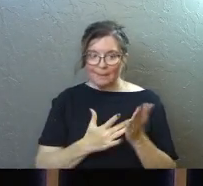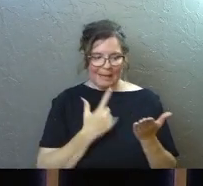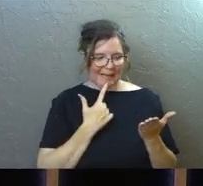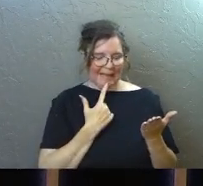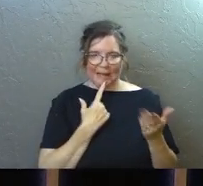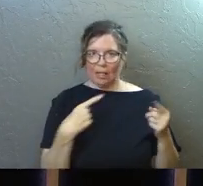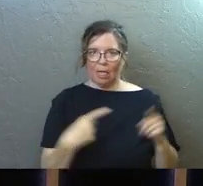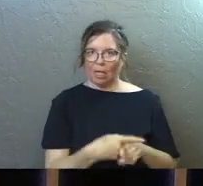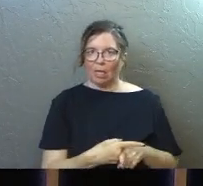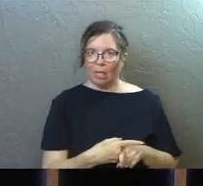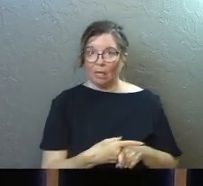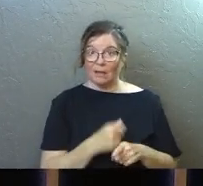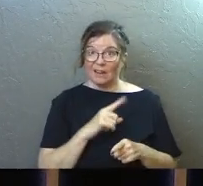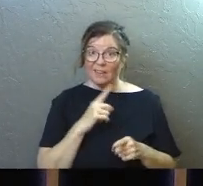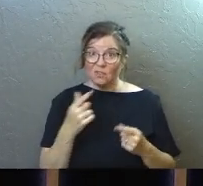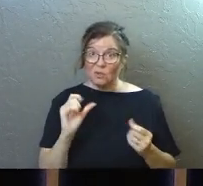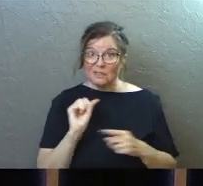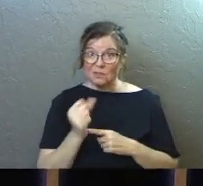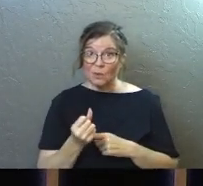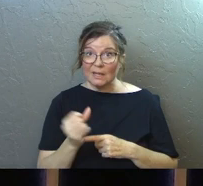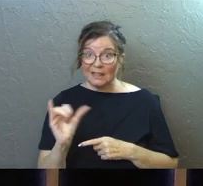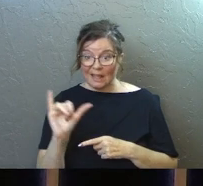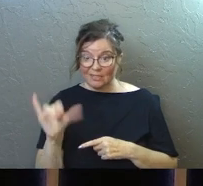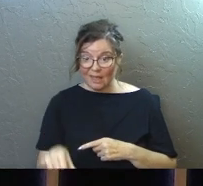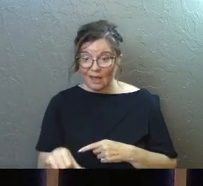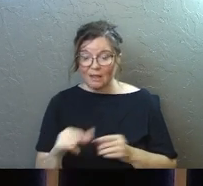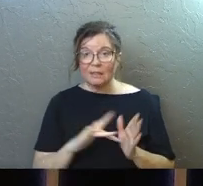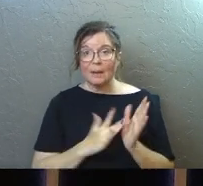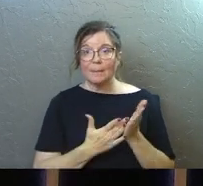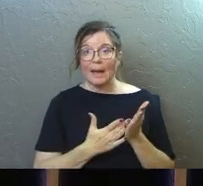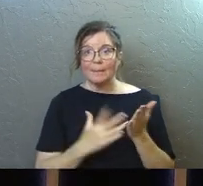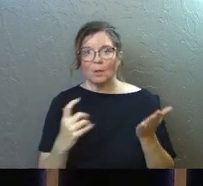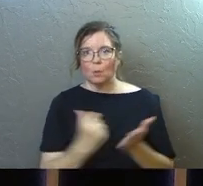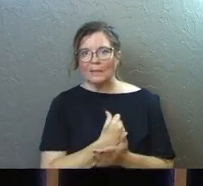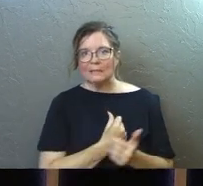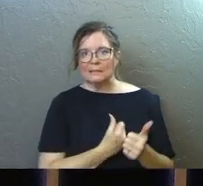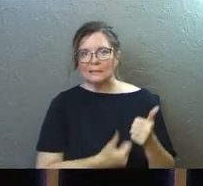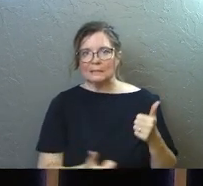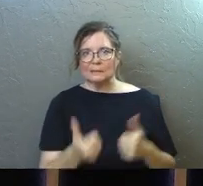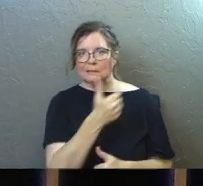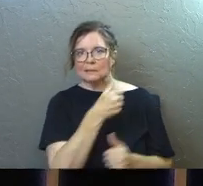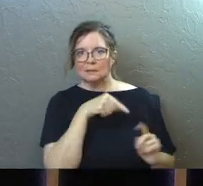says no. And if ever you're in the situation like that, the Bible wins.